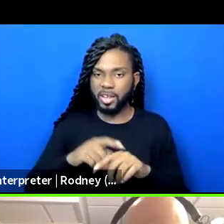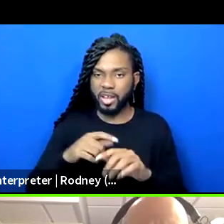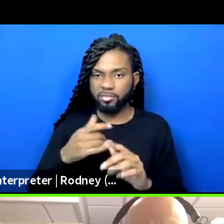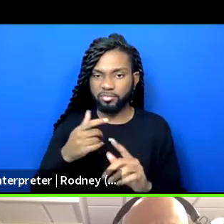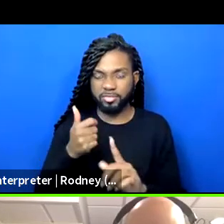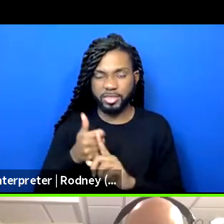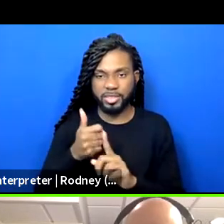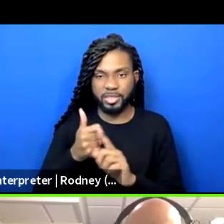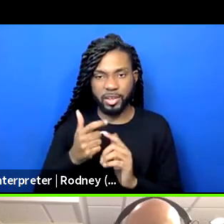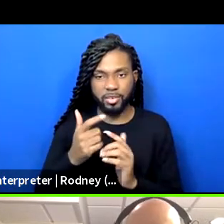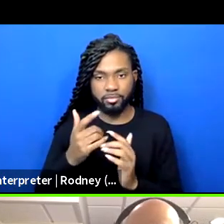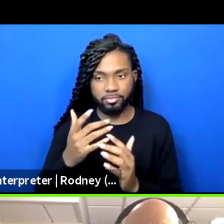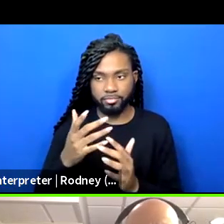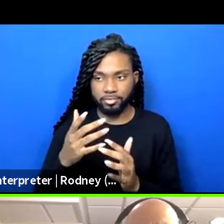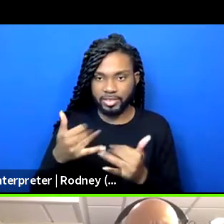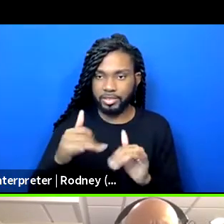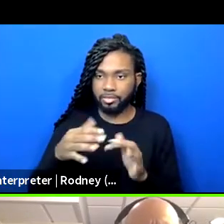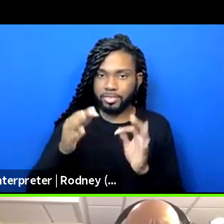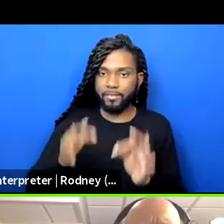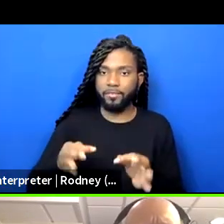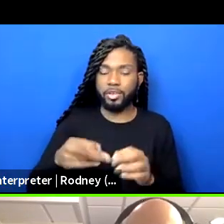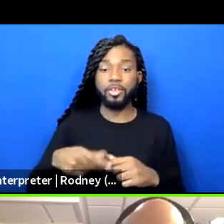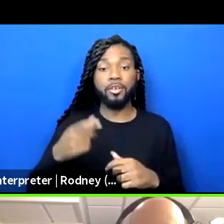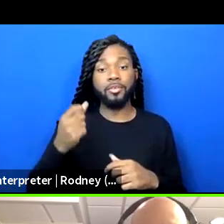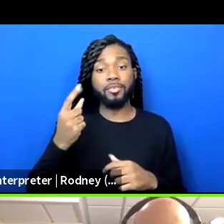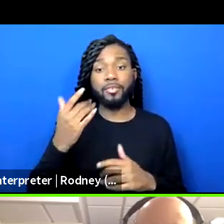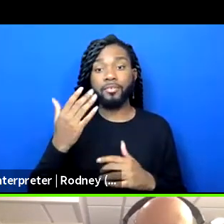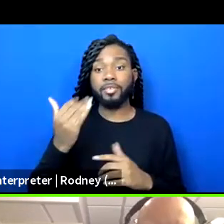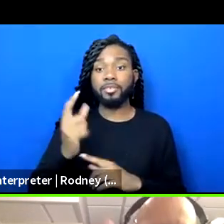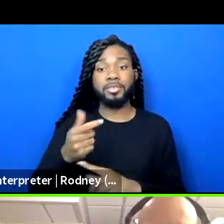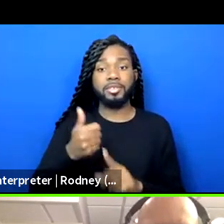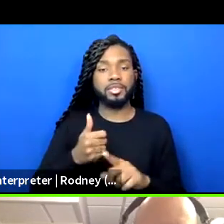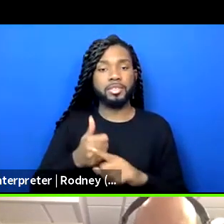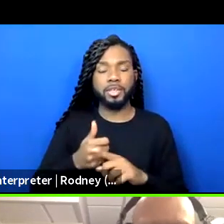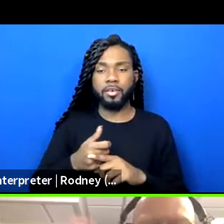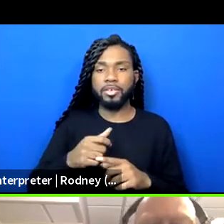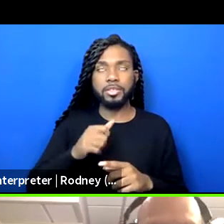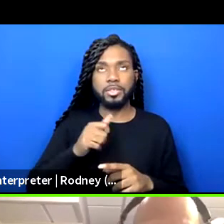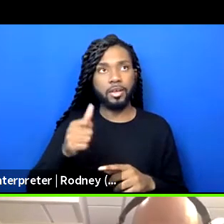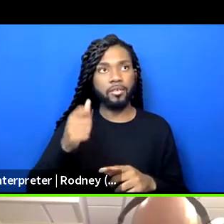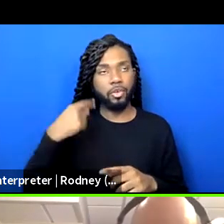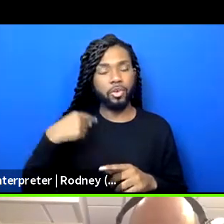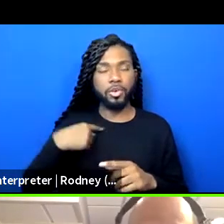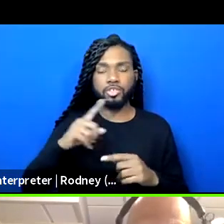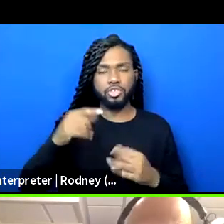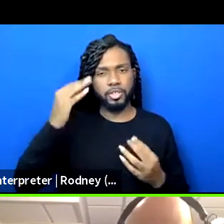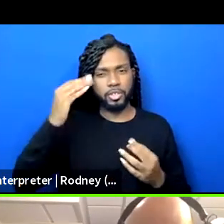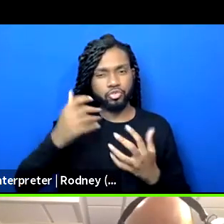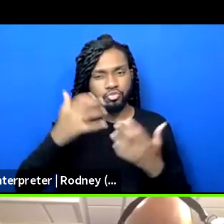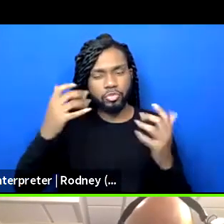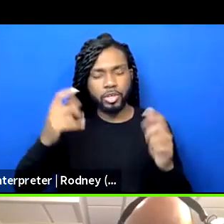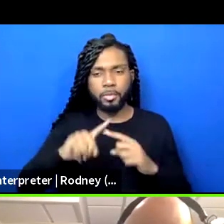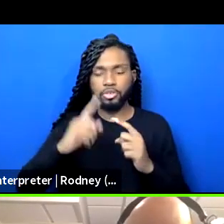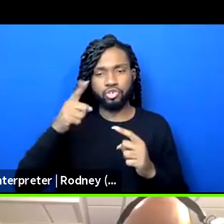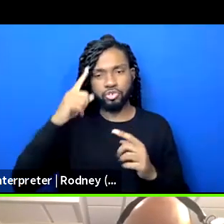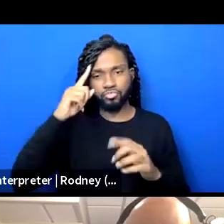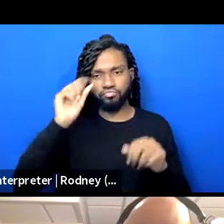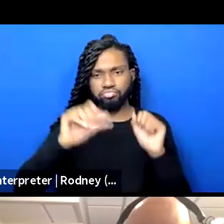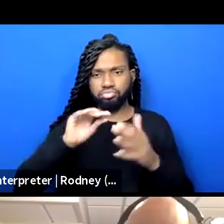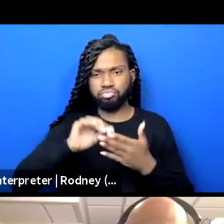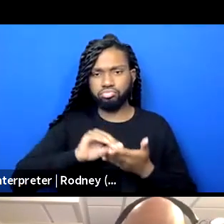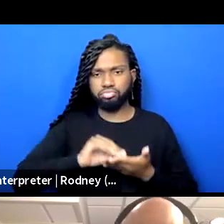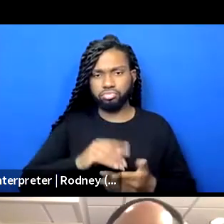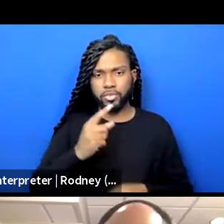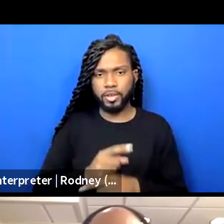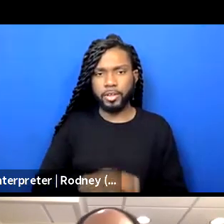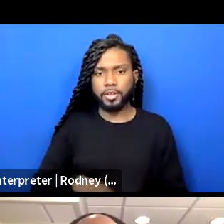intentional because it gets us to not think too much and just get stuff down as fast as possible. Does that make sense? I'll say